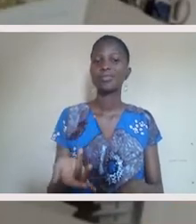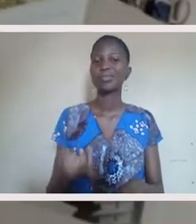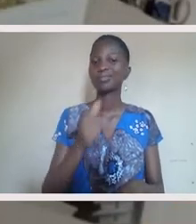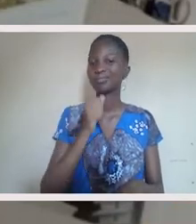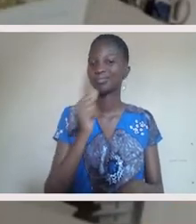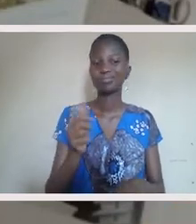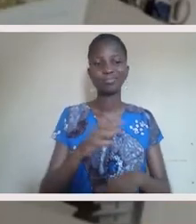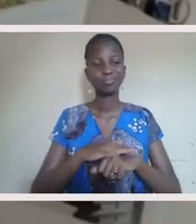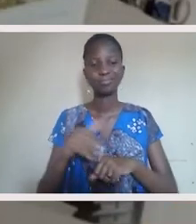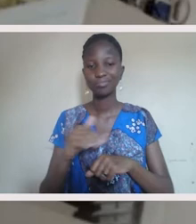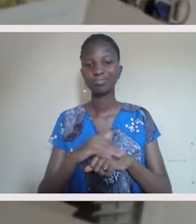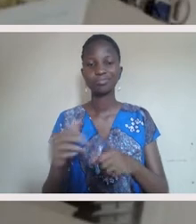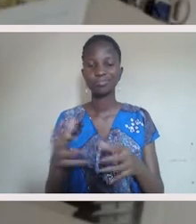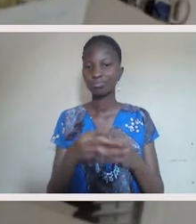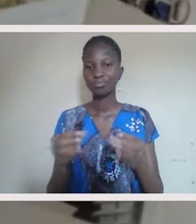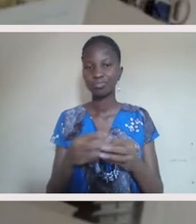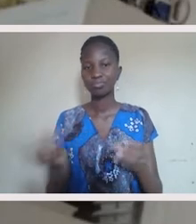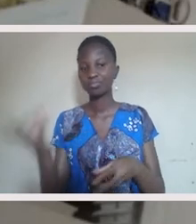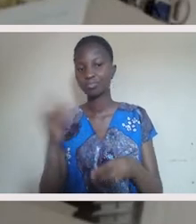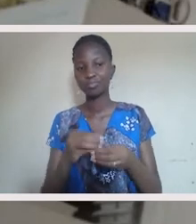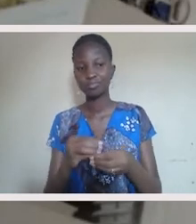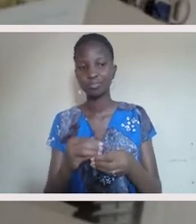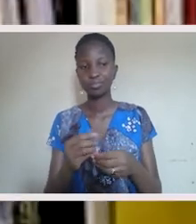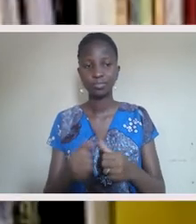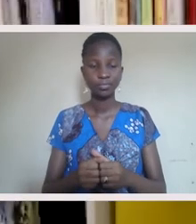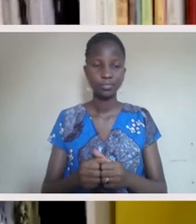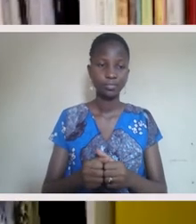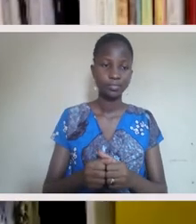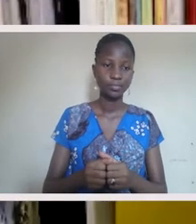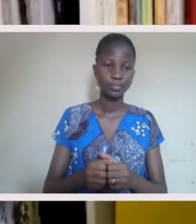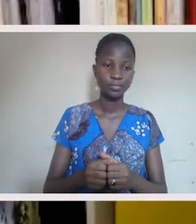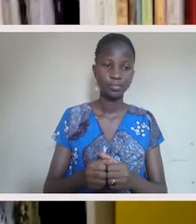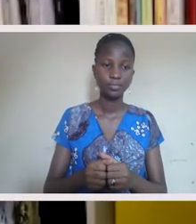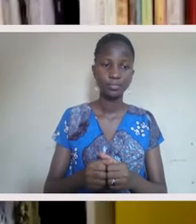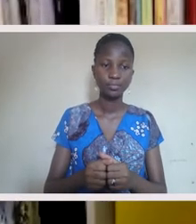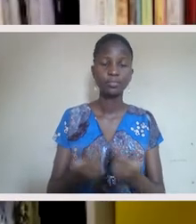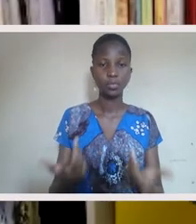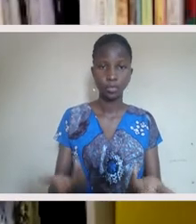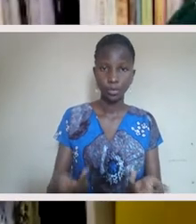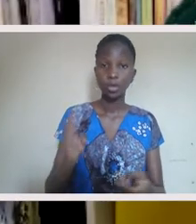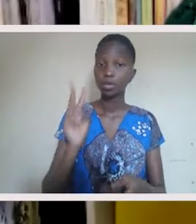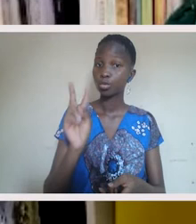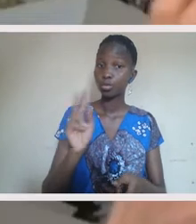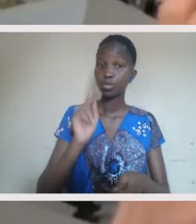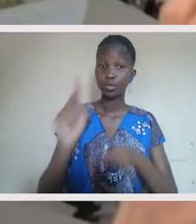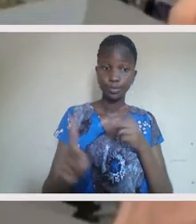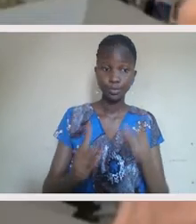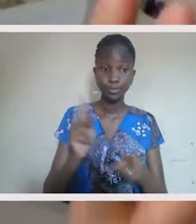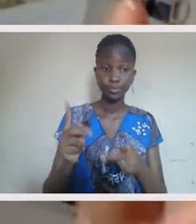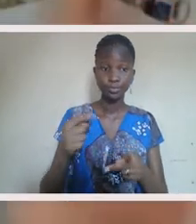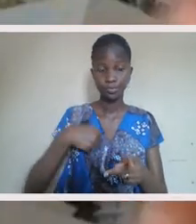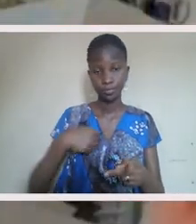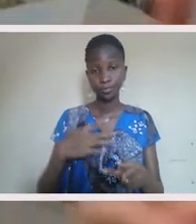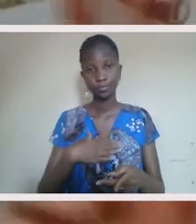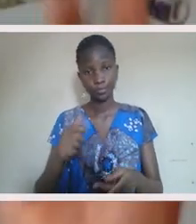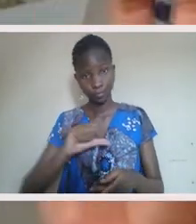I guess I feel sensitive about sharing more information. Okay. So, so let me just tell you what it's like